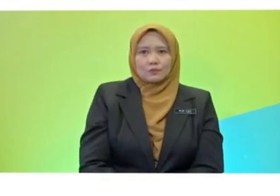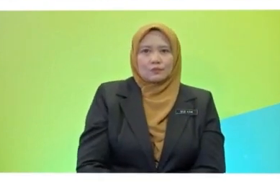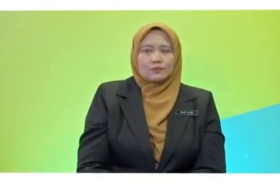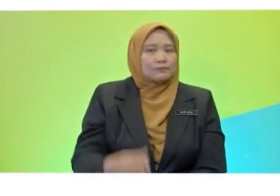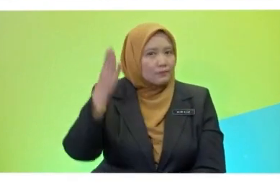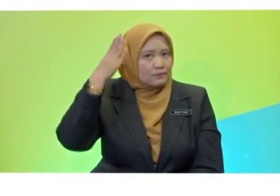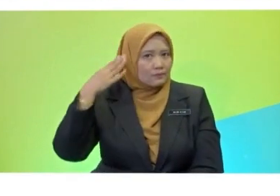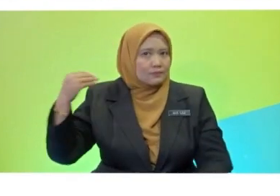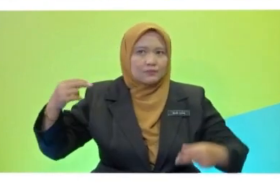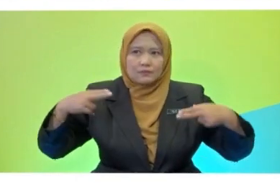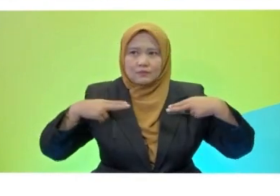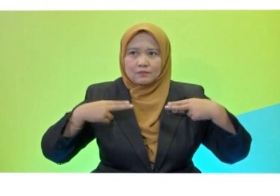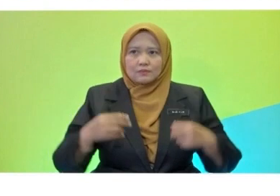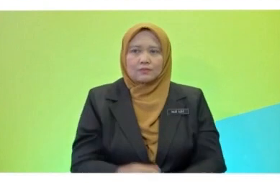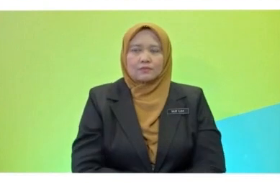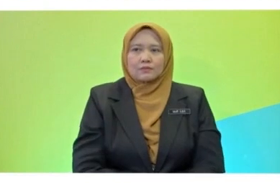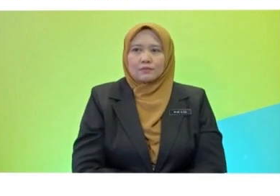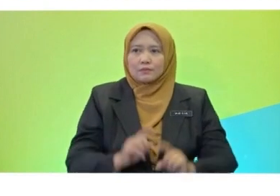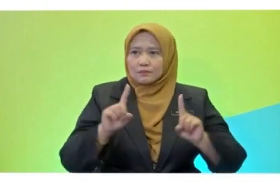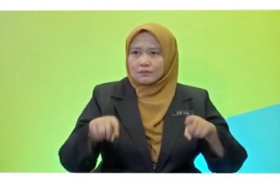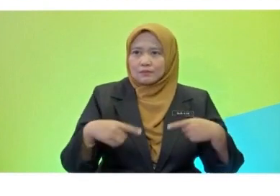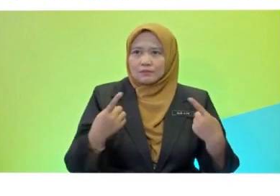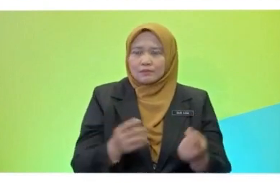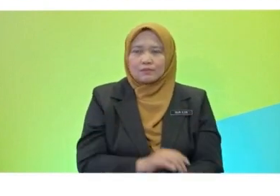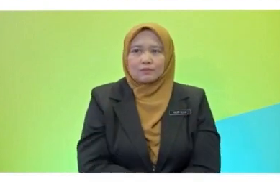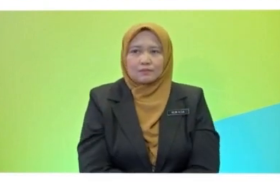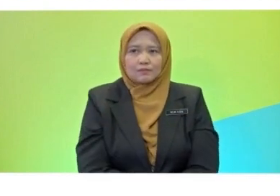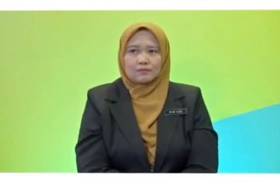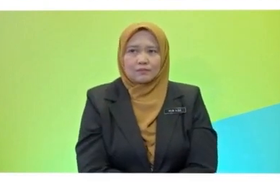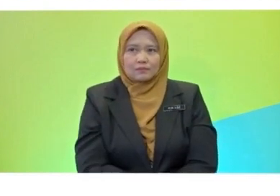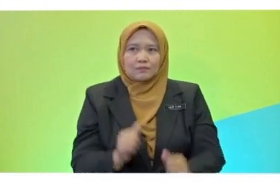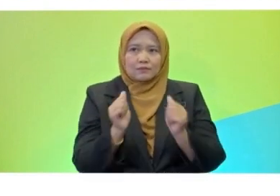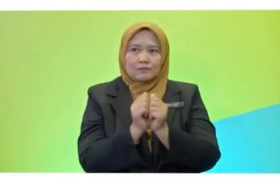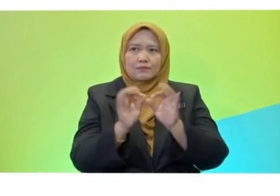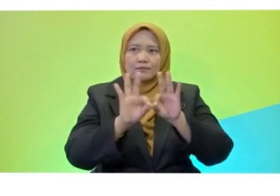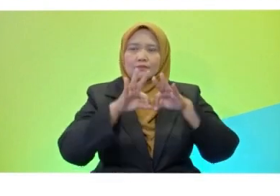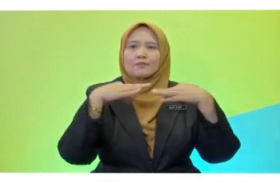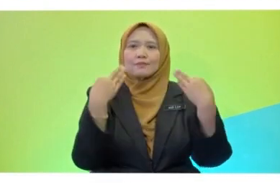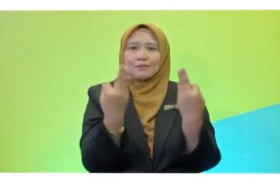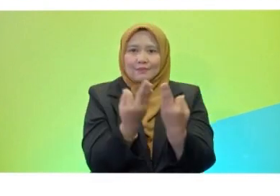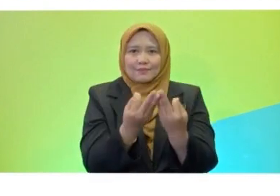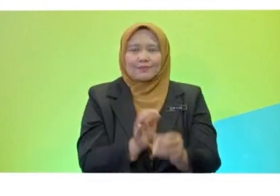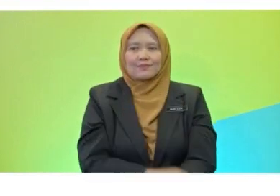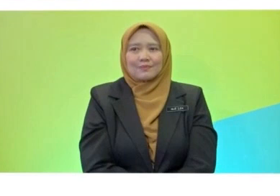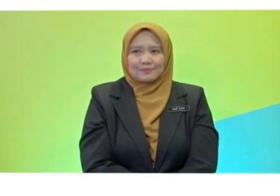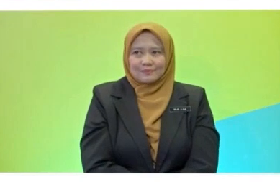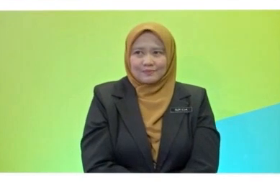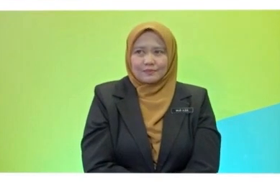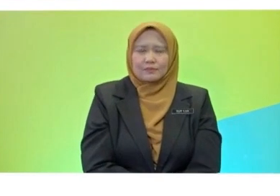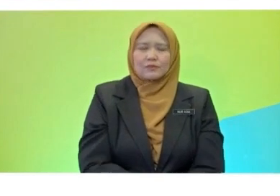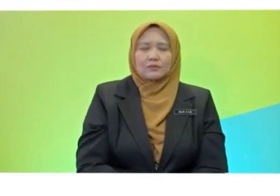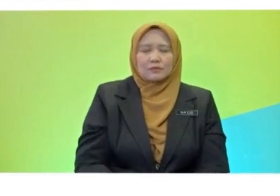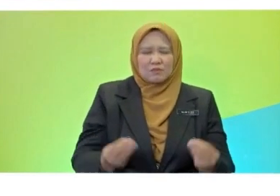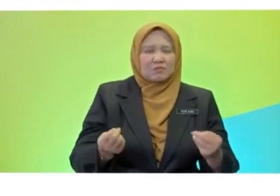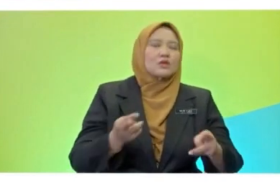I like holiday because I can relax and spend more time with my family. Wow, he likes to relax. He likes